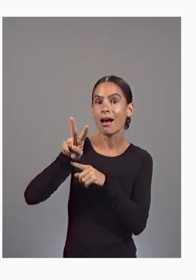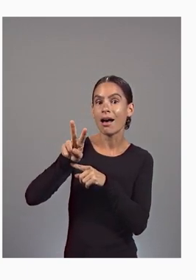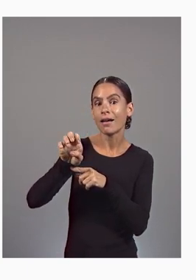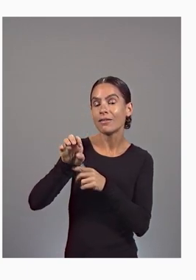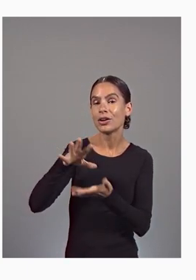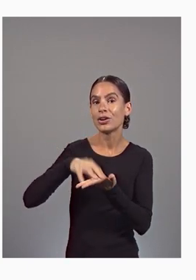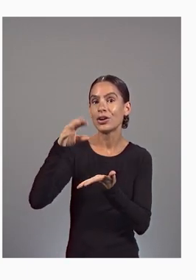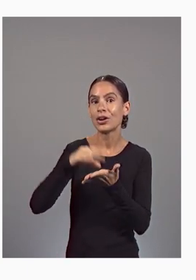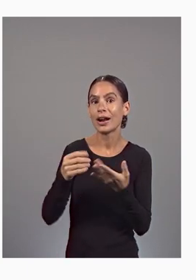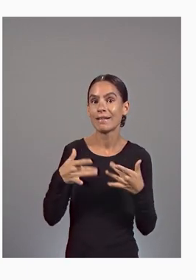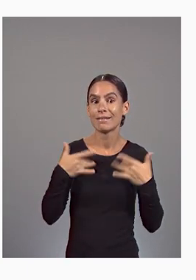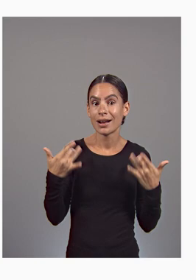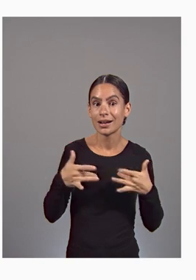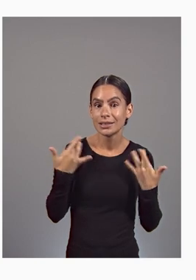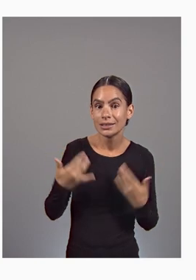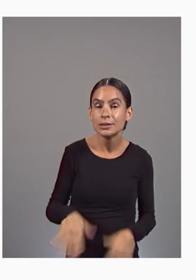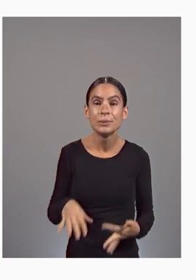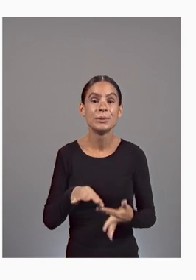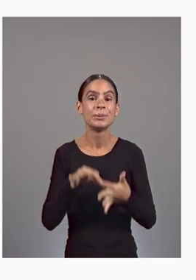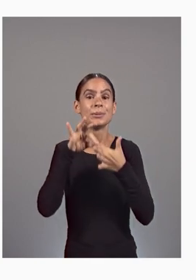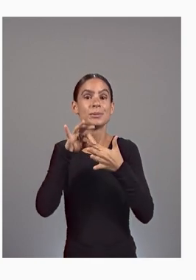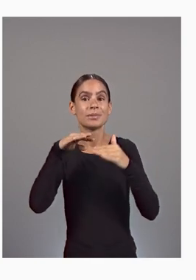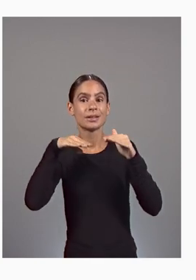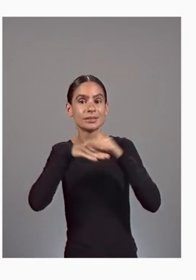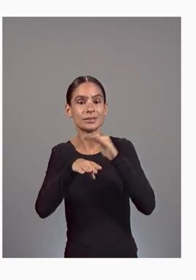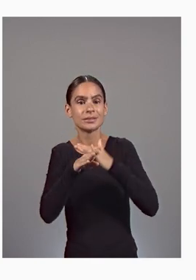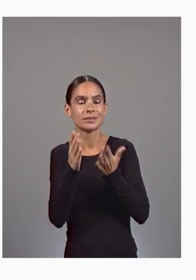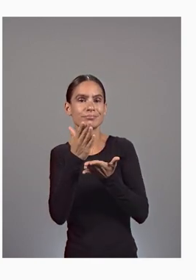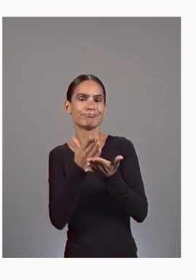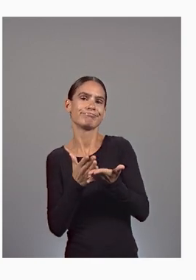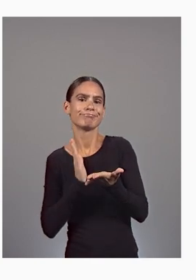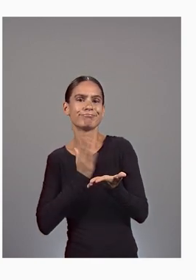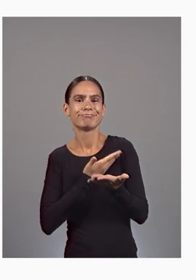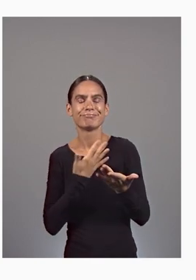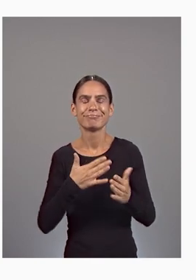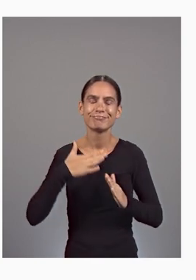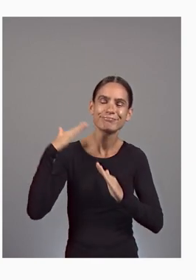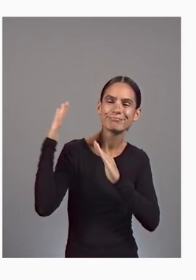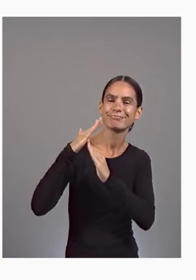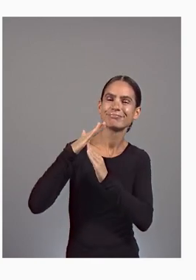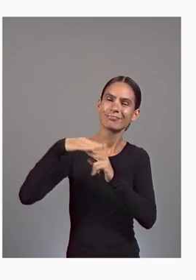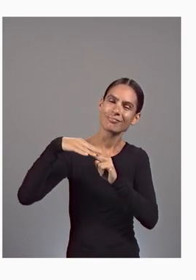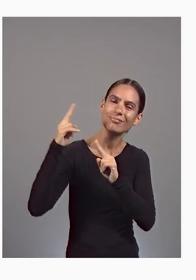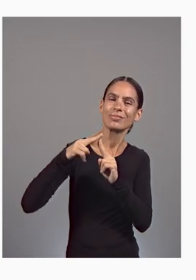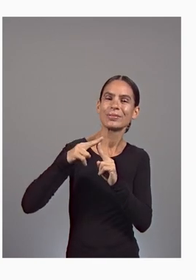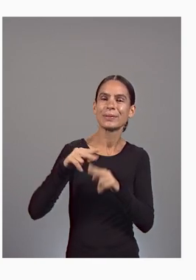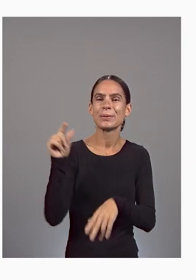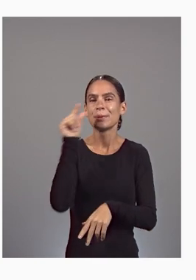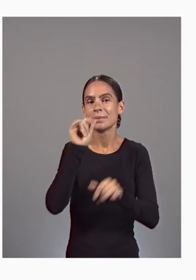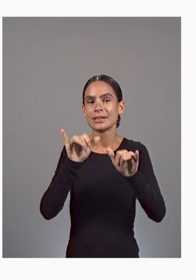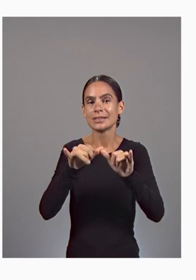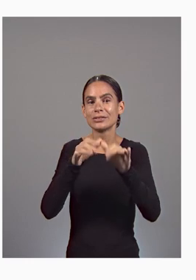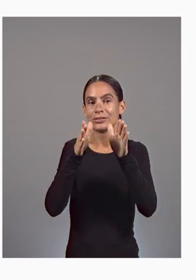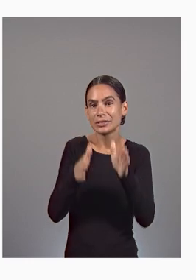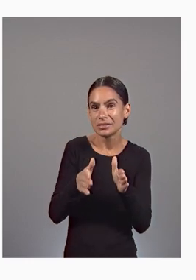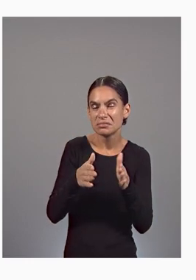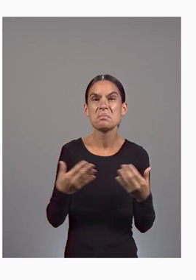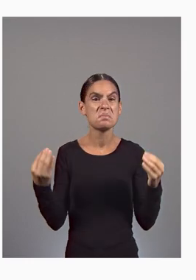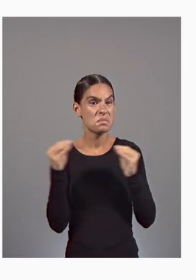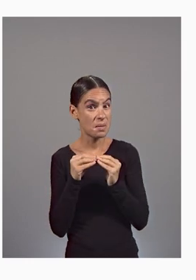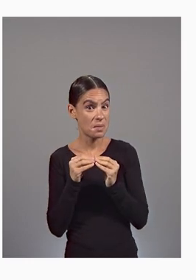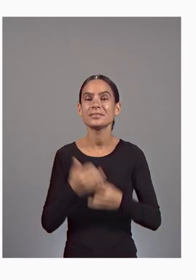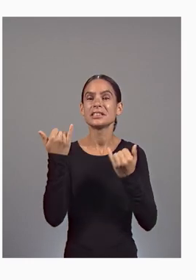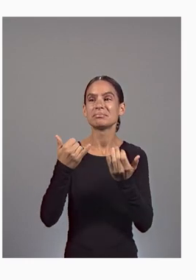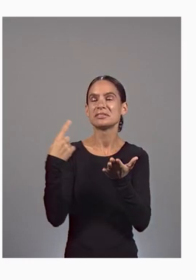and even unique access to some of our superstar Google engineers and more. Now let's talk about IT people